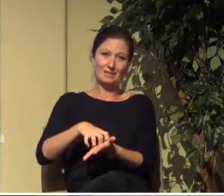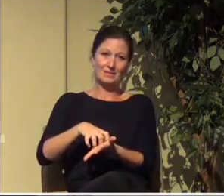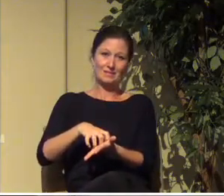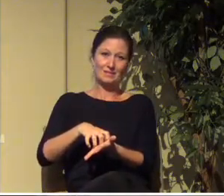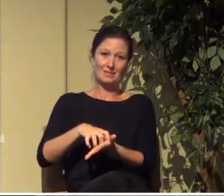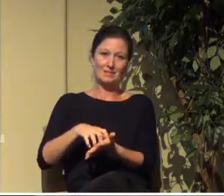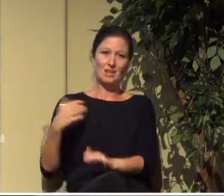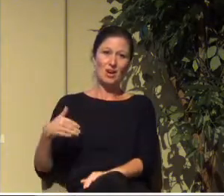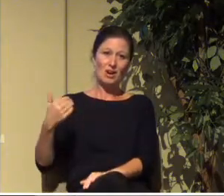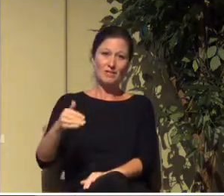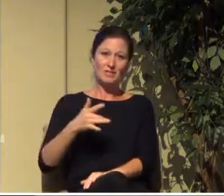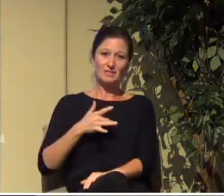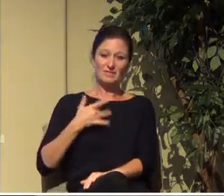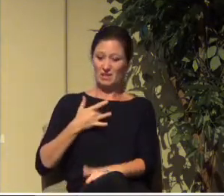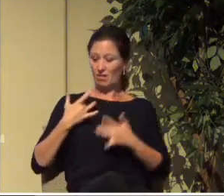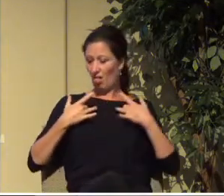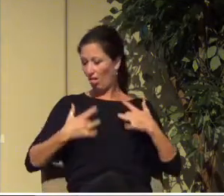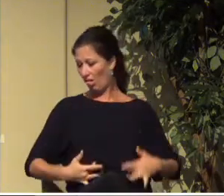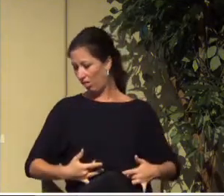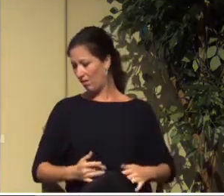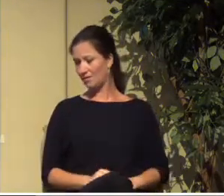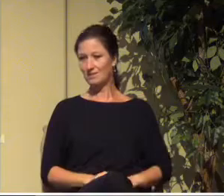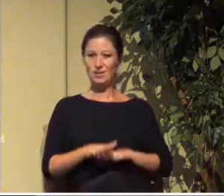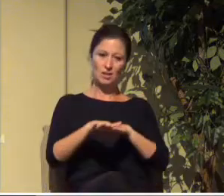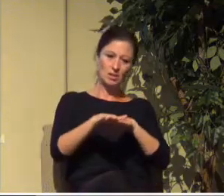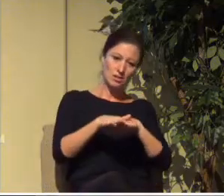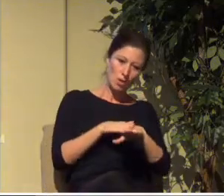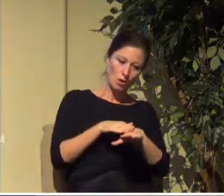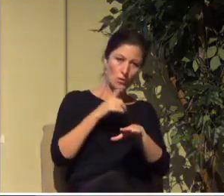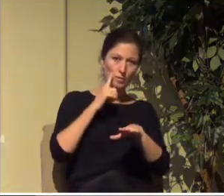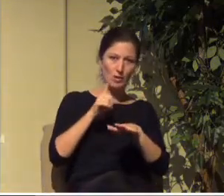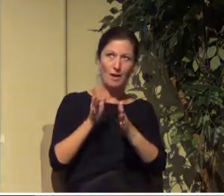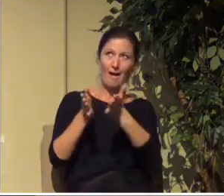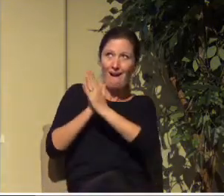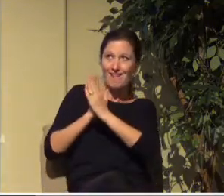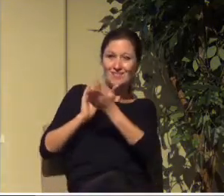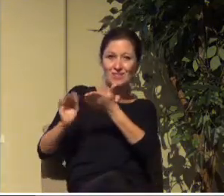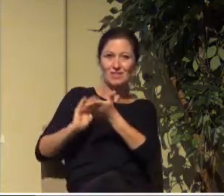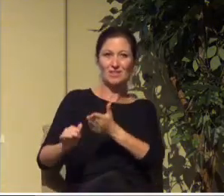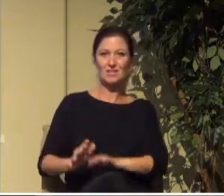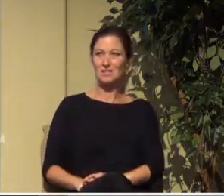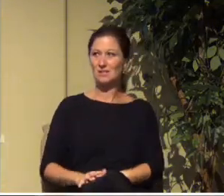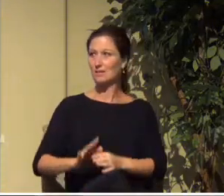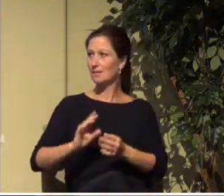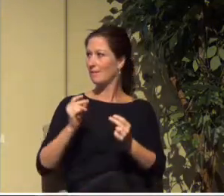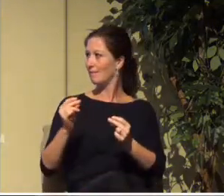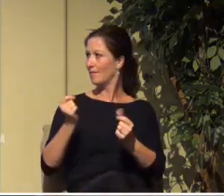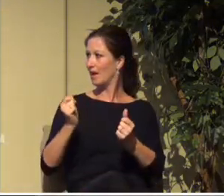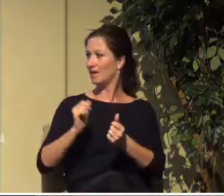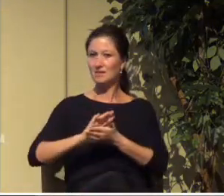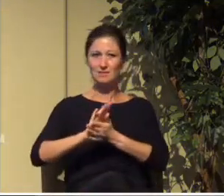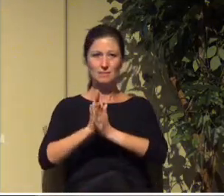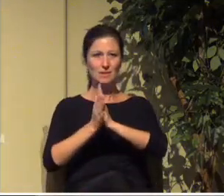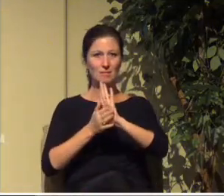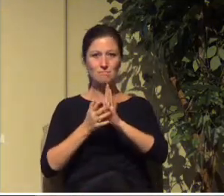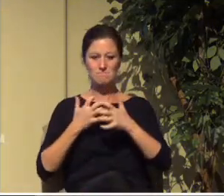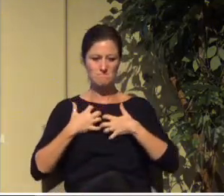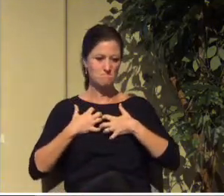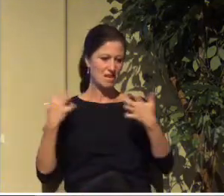I'm often discouraged that I'm slow to repent, so quick to anger, so quick to idiocy. A hundred different ways that I'm frustrated with myself.